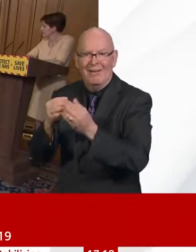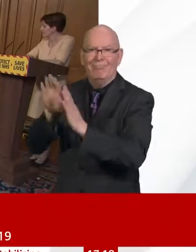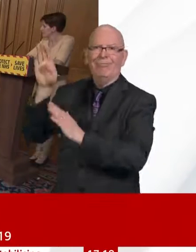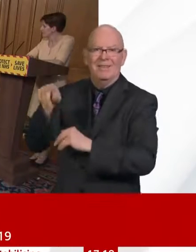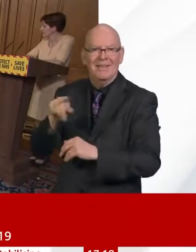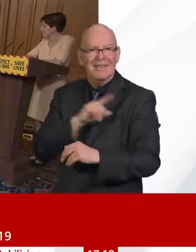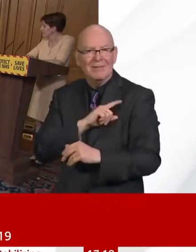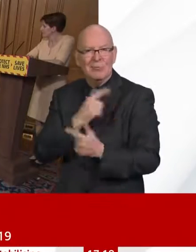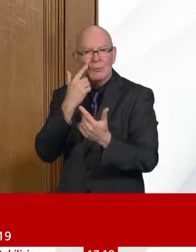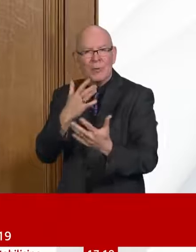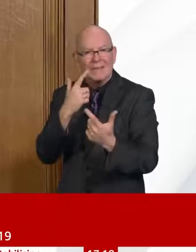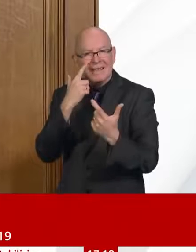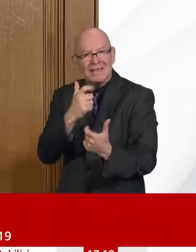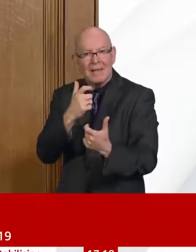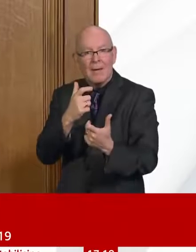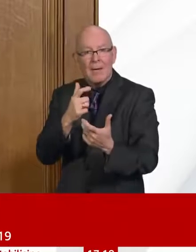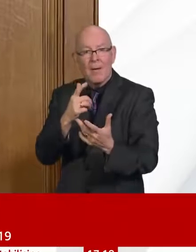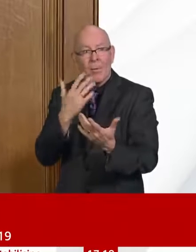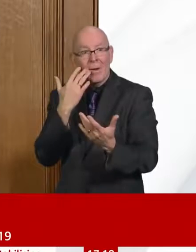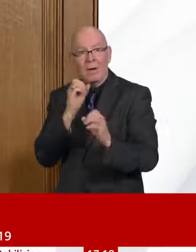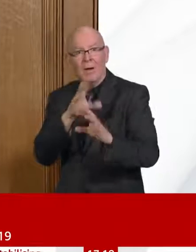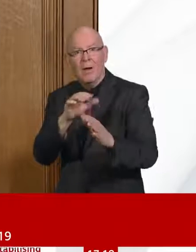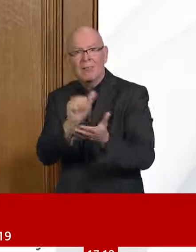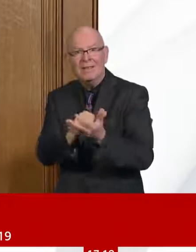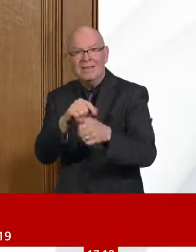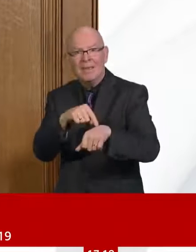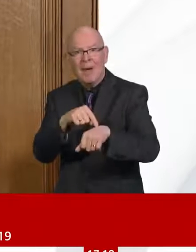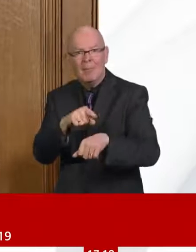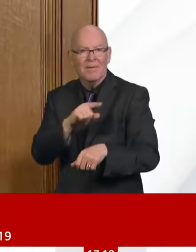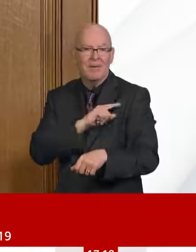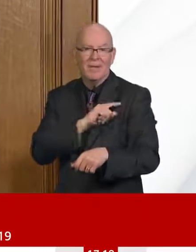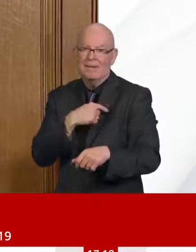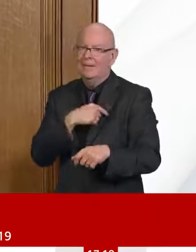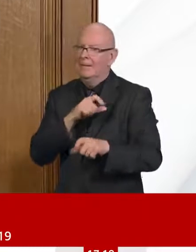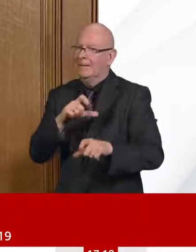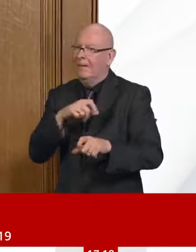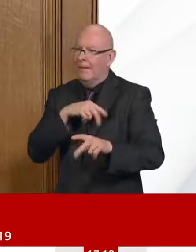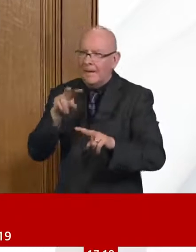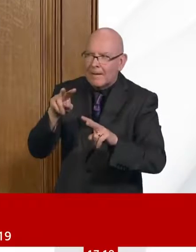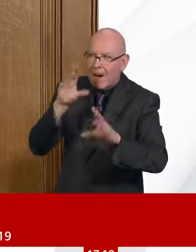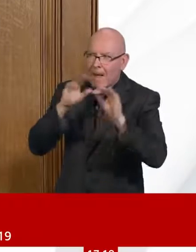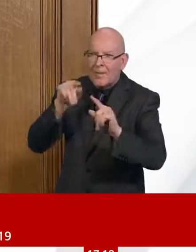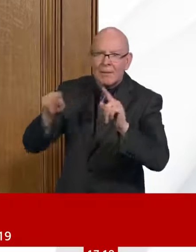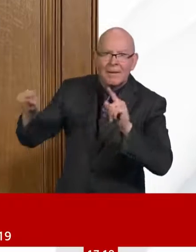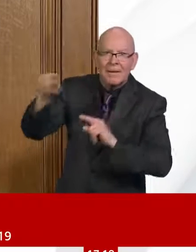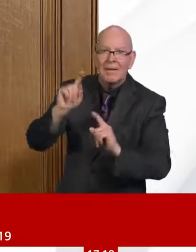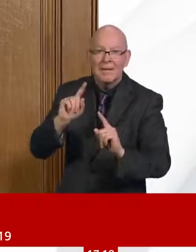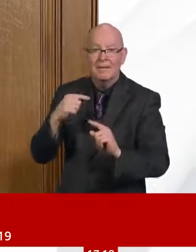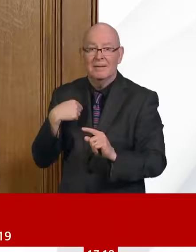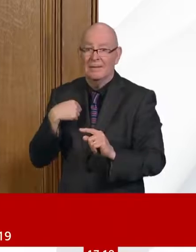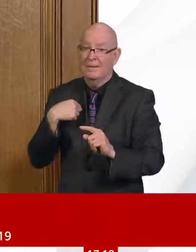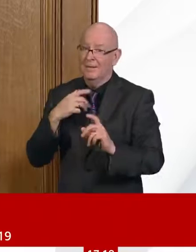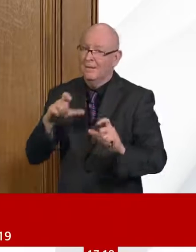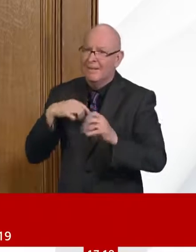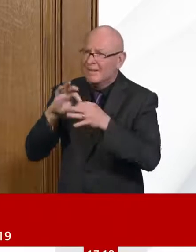and learn from each other. But of course, there are differences in the reporting of all sorts of statistics from different countries.